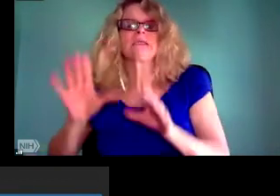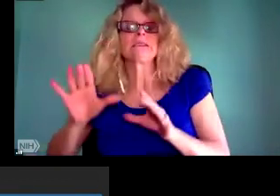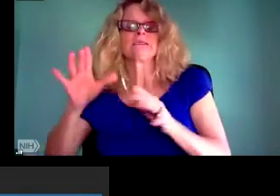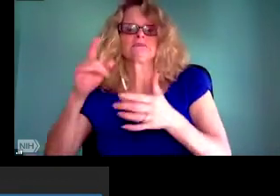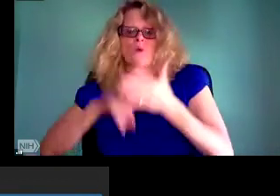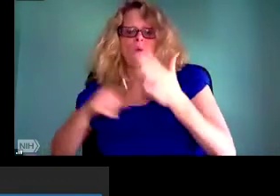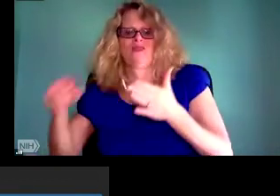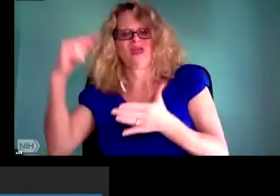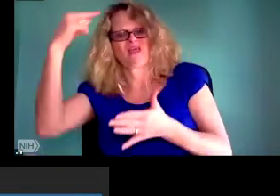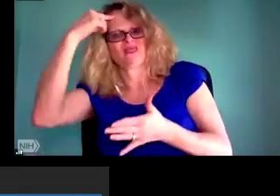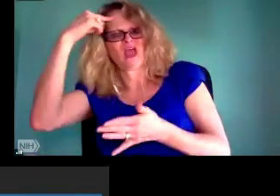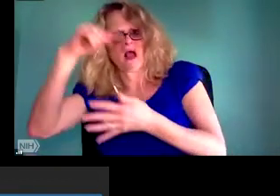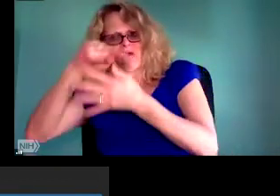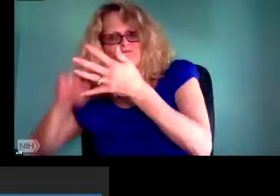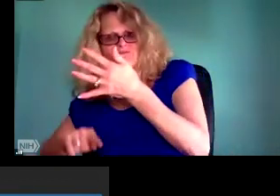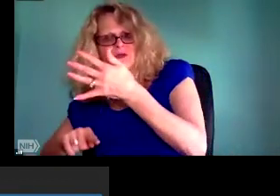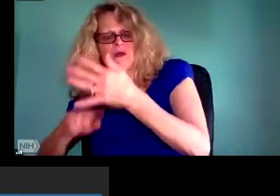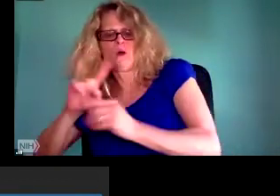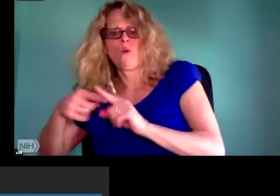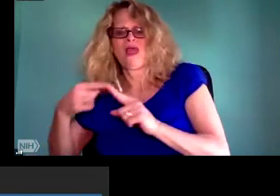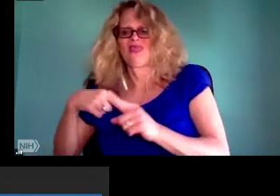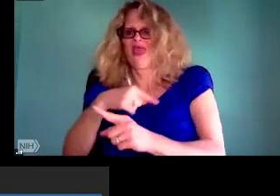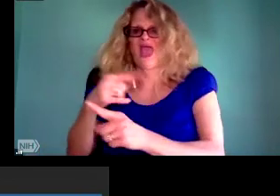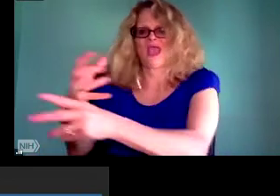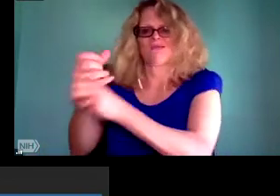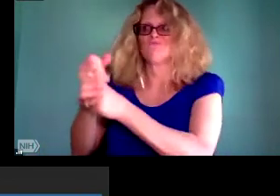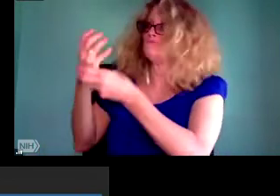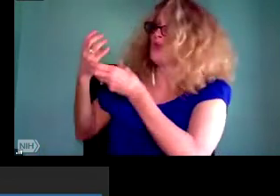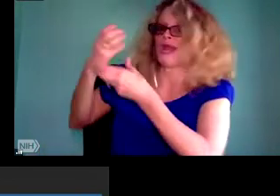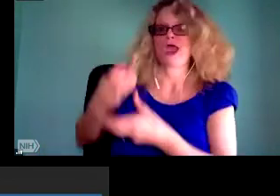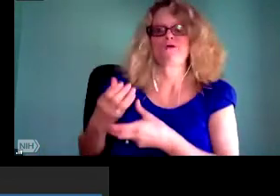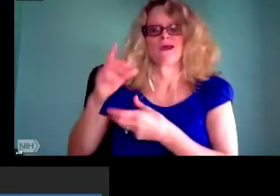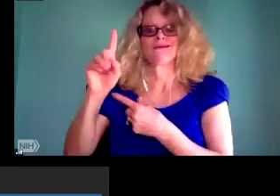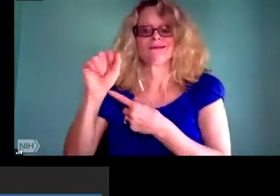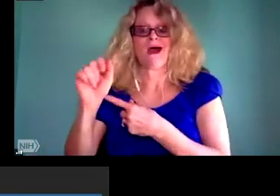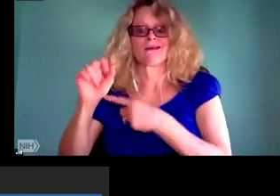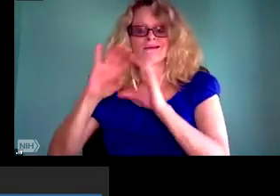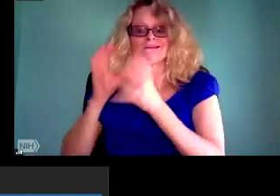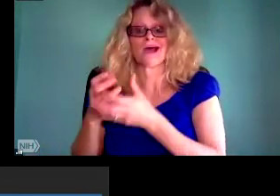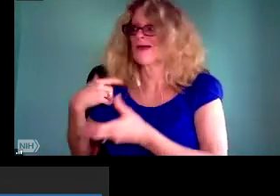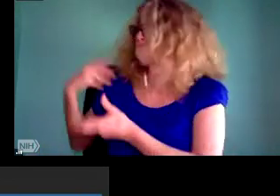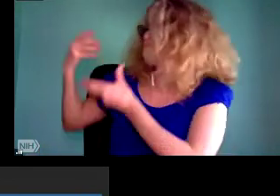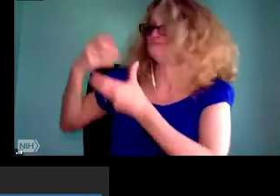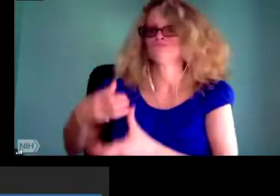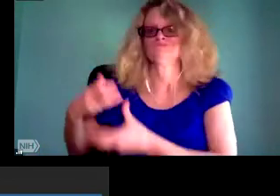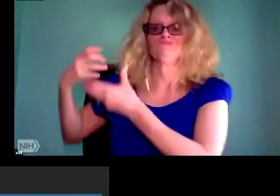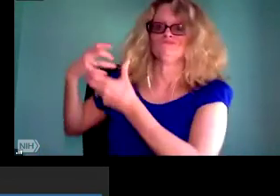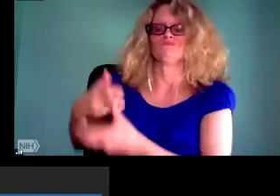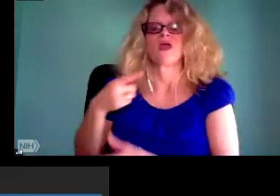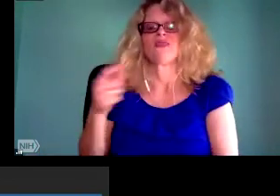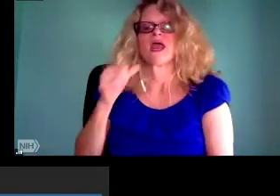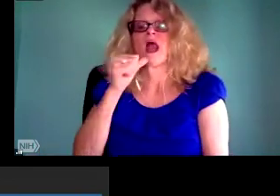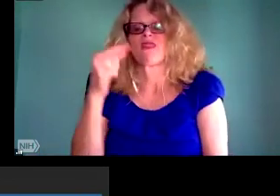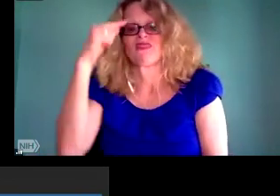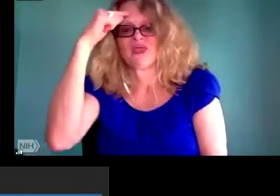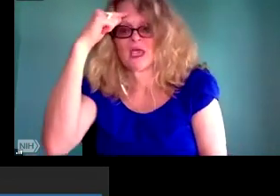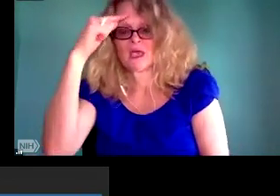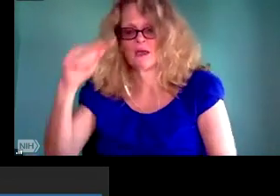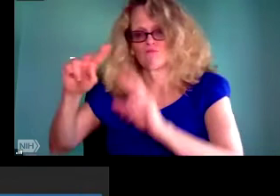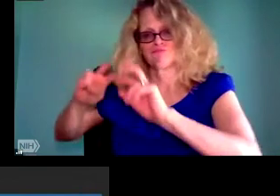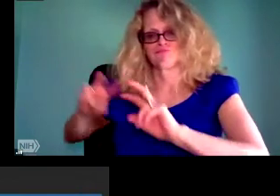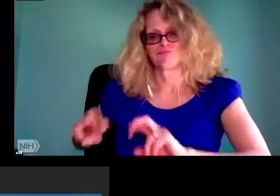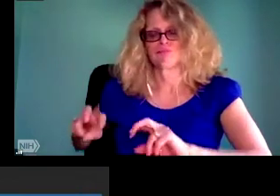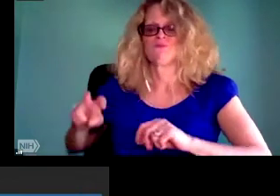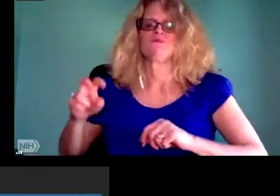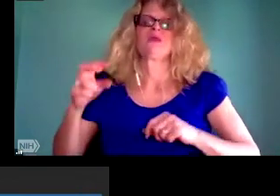I think we need centers of excellence that can really help shift public policy and culture, as I mentioned, and of course, these are